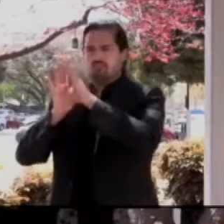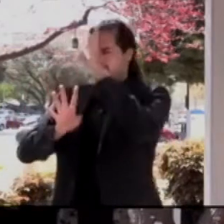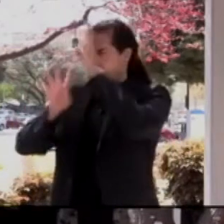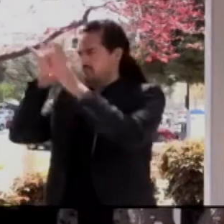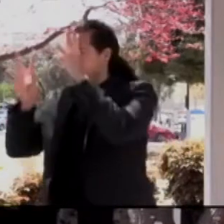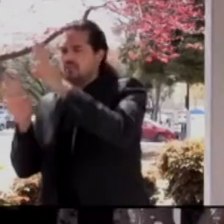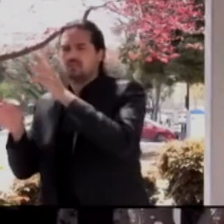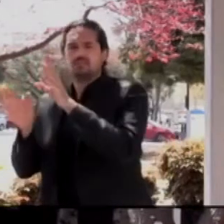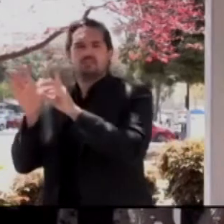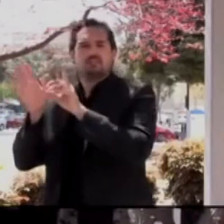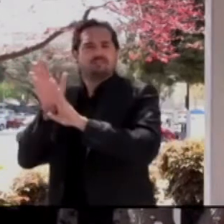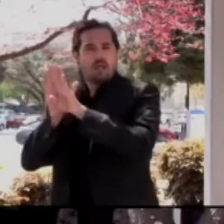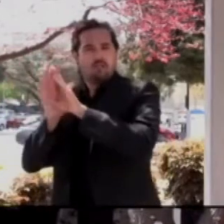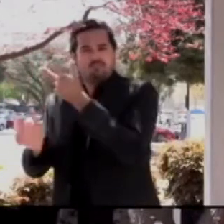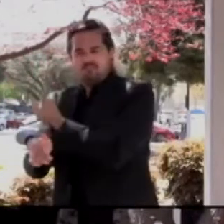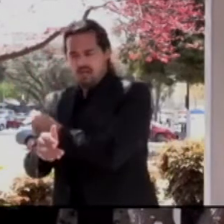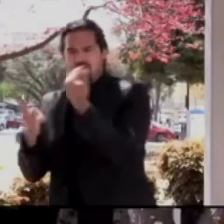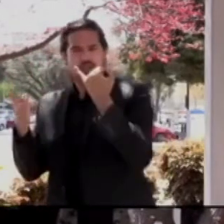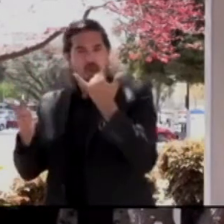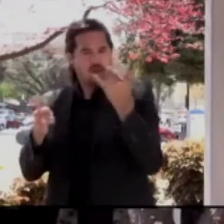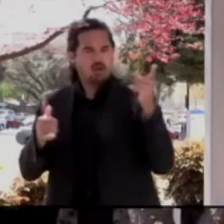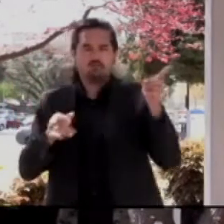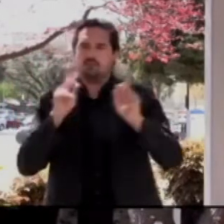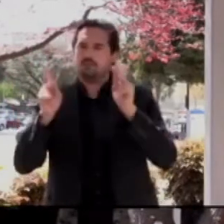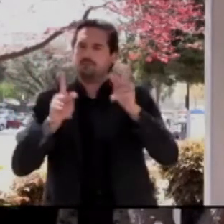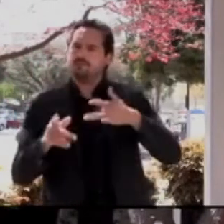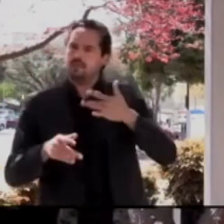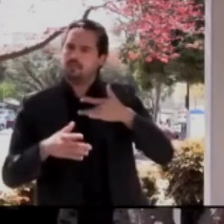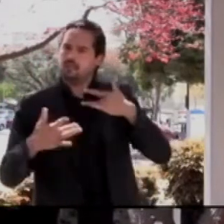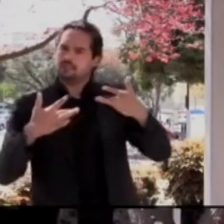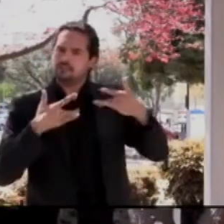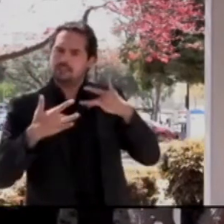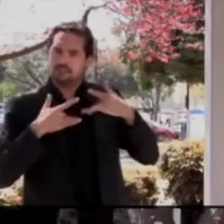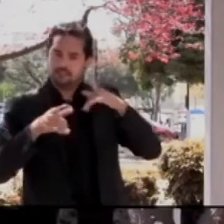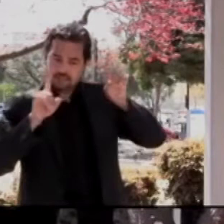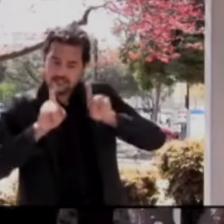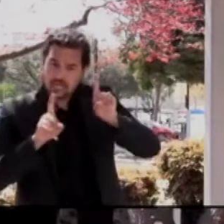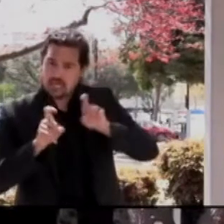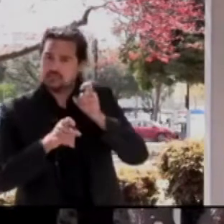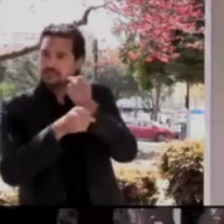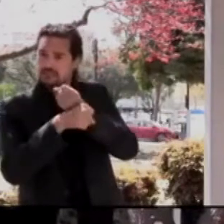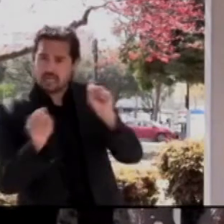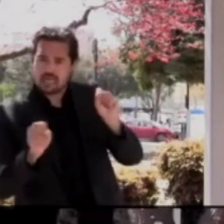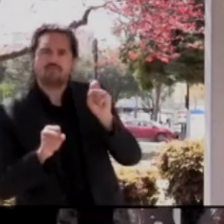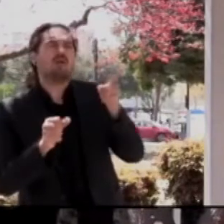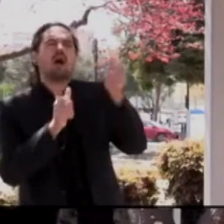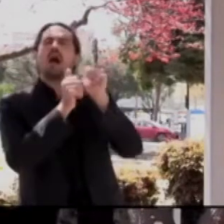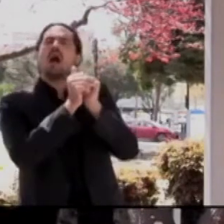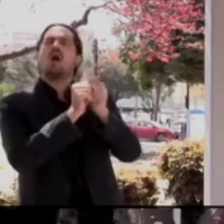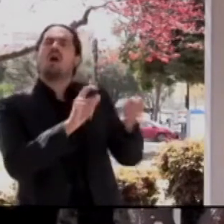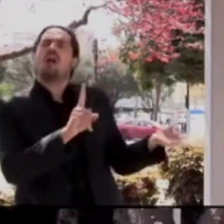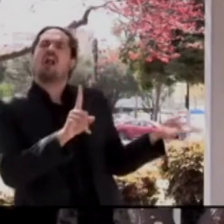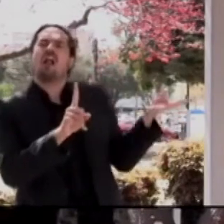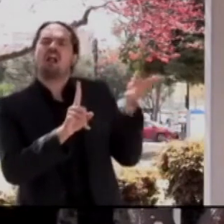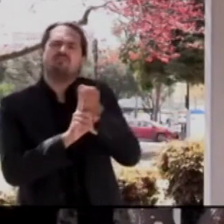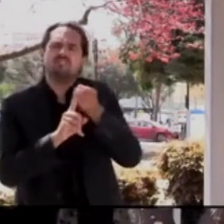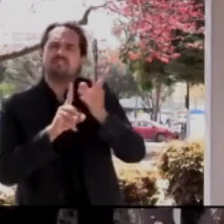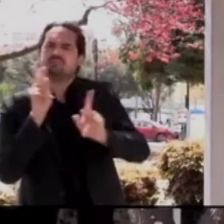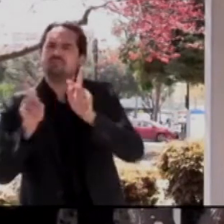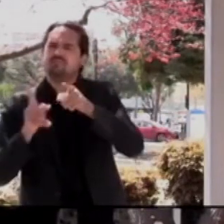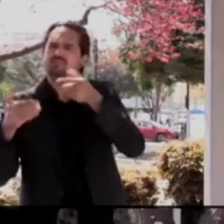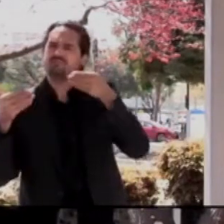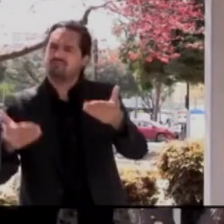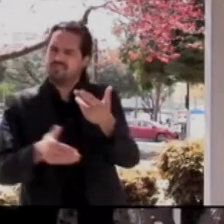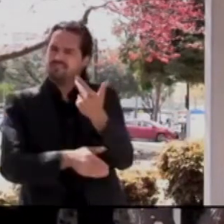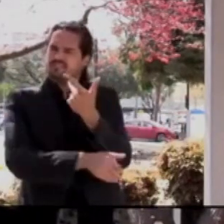and we've been trying to convince everybody to get their shot. When you have something like this where you roll out, you know, Johnson & Johnson, 60,000